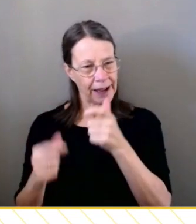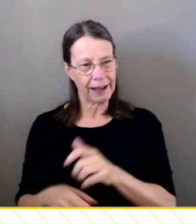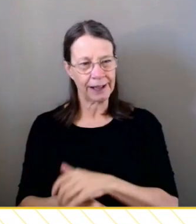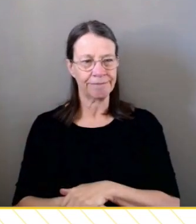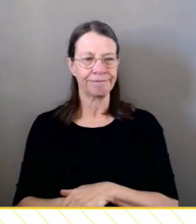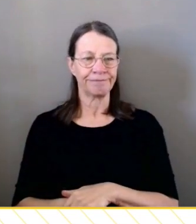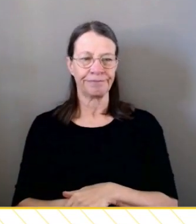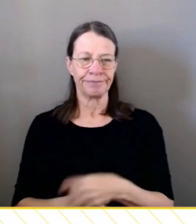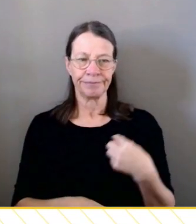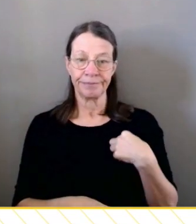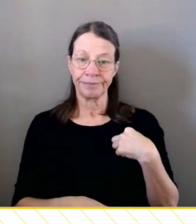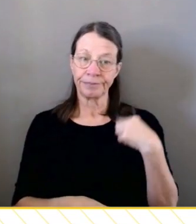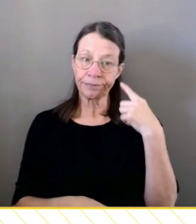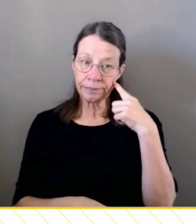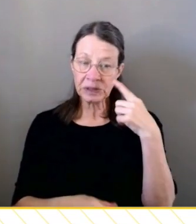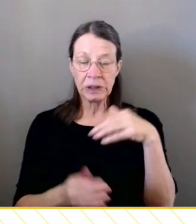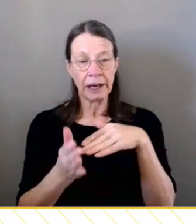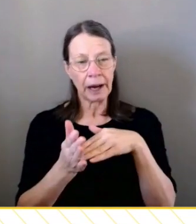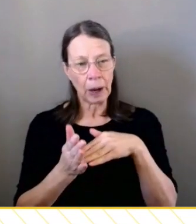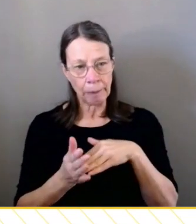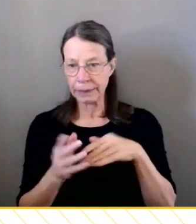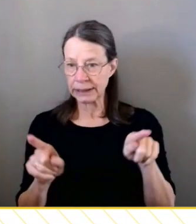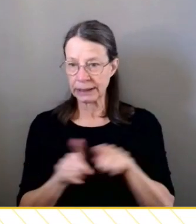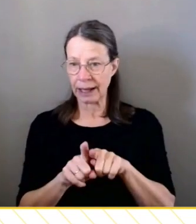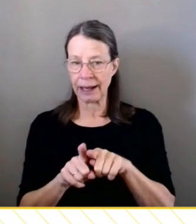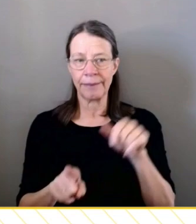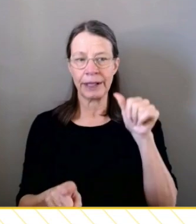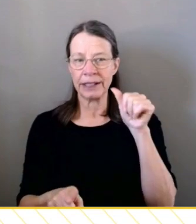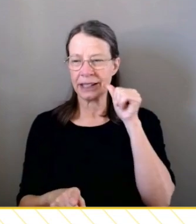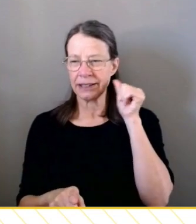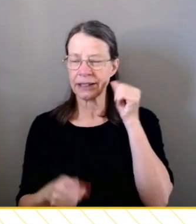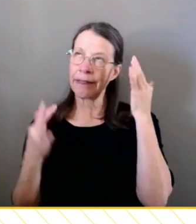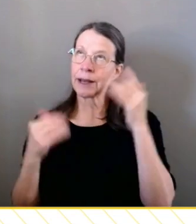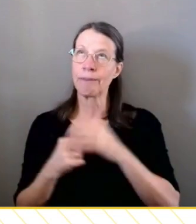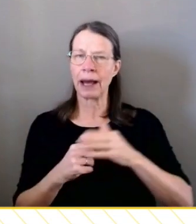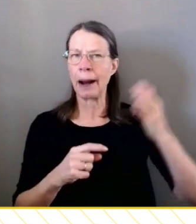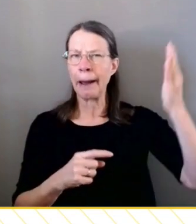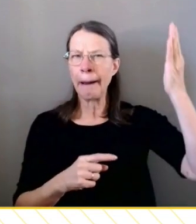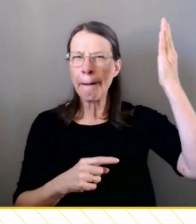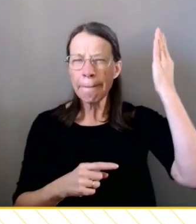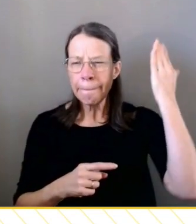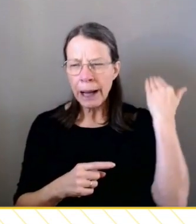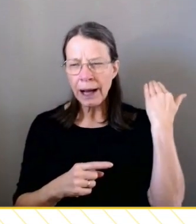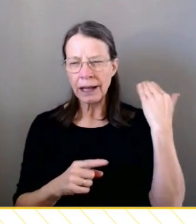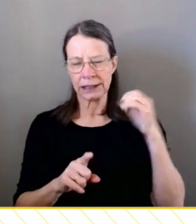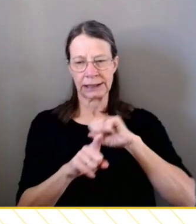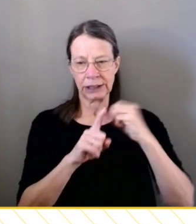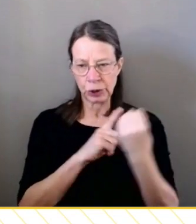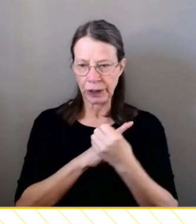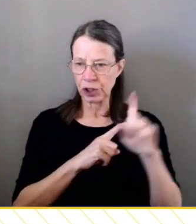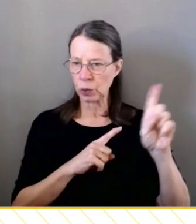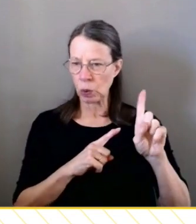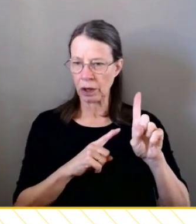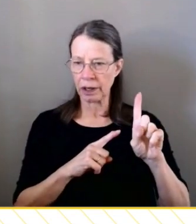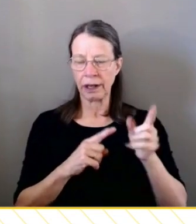been helpful to reflect, as we did yesterday, on where we've come from and where we want to get to and how we speed up developments in healthcare.